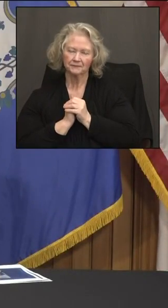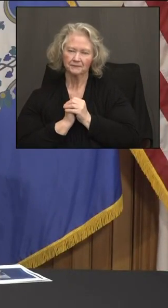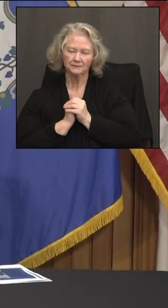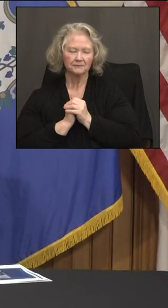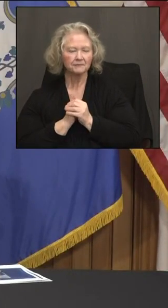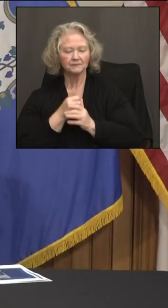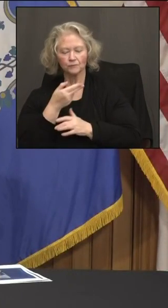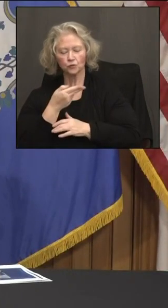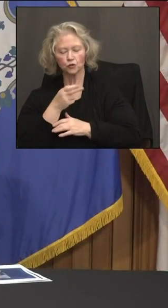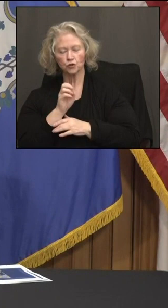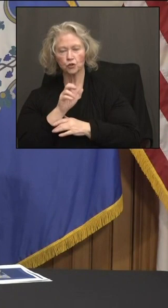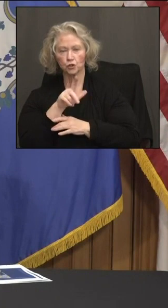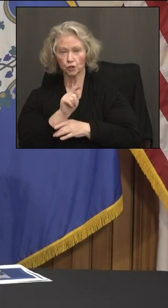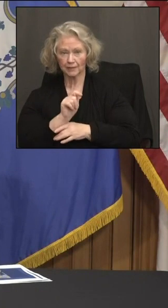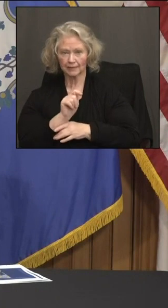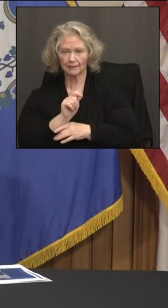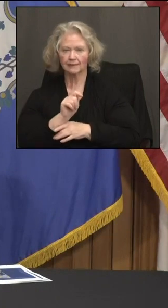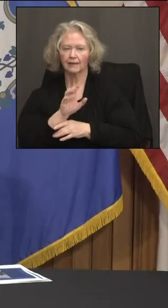Hearst, Connecticut Media.